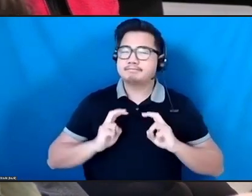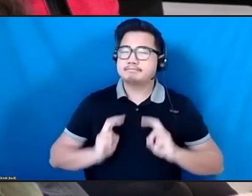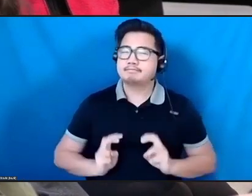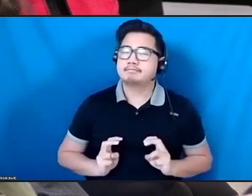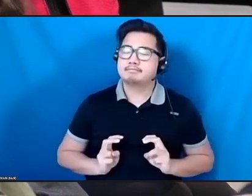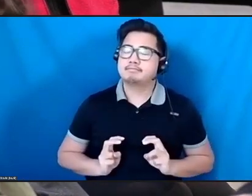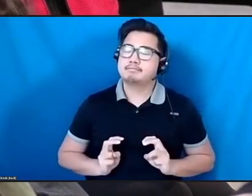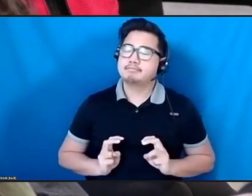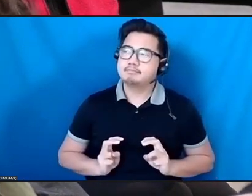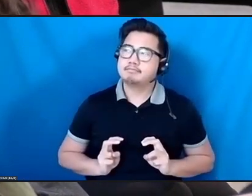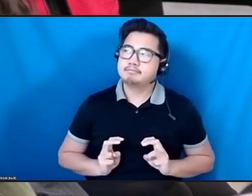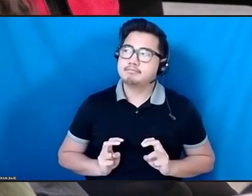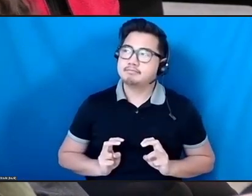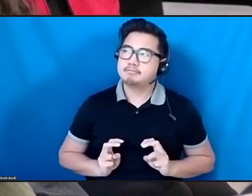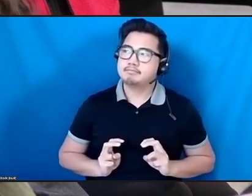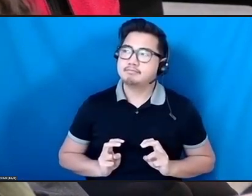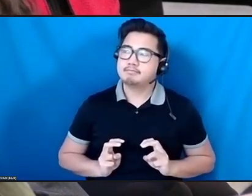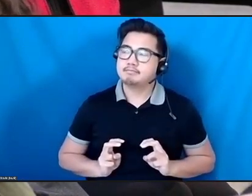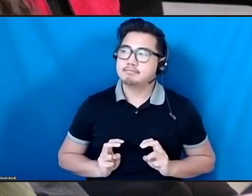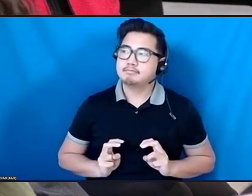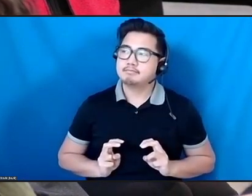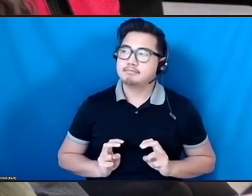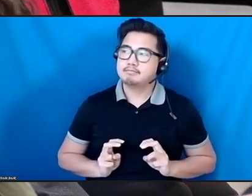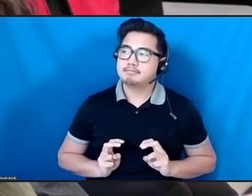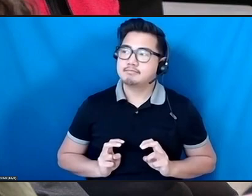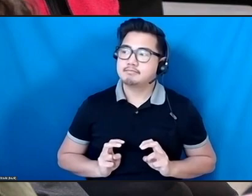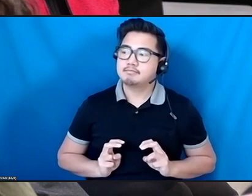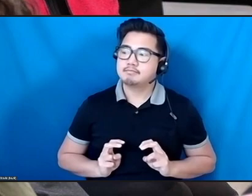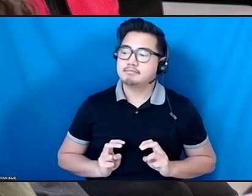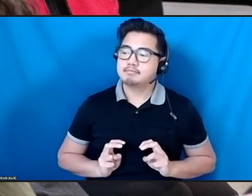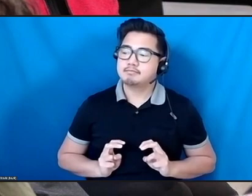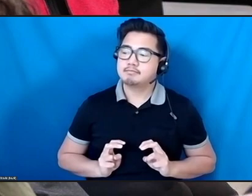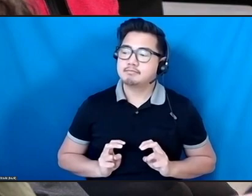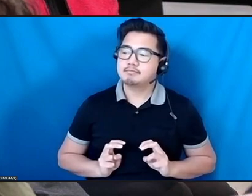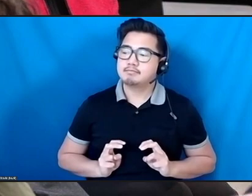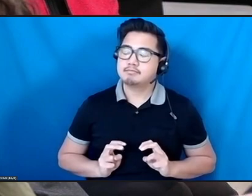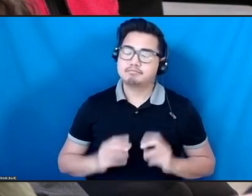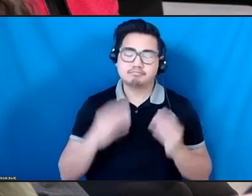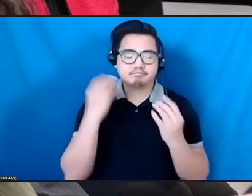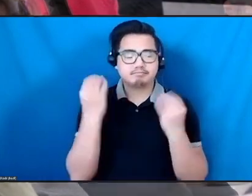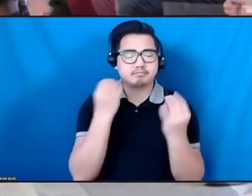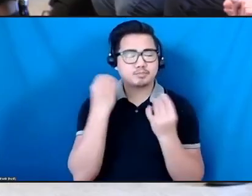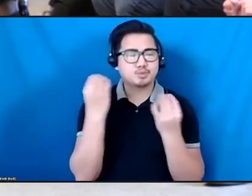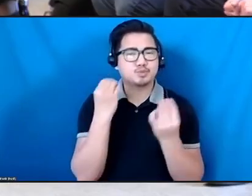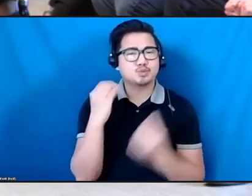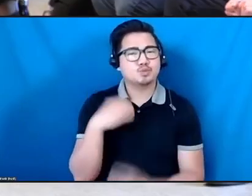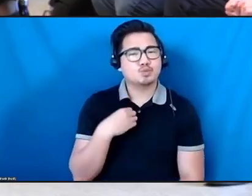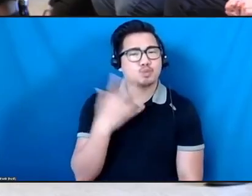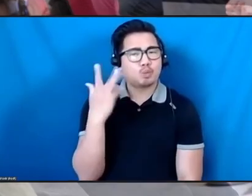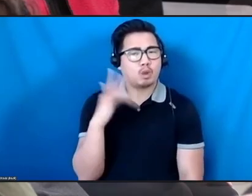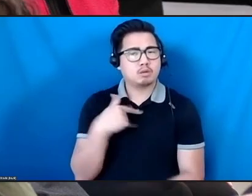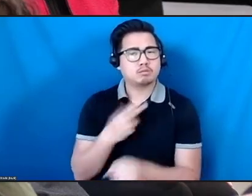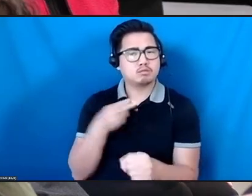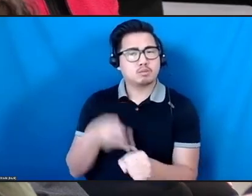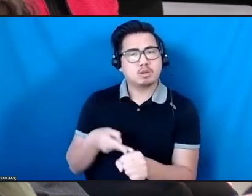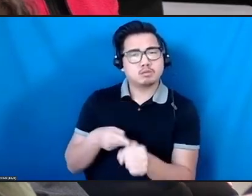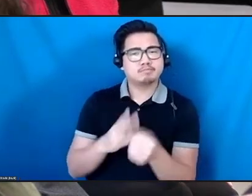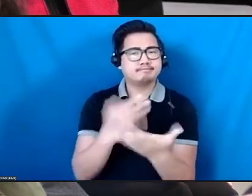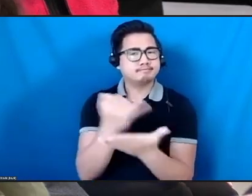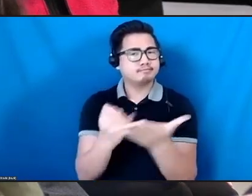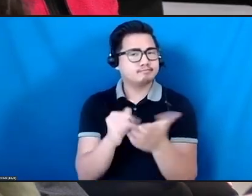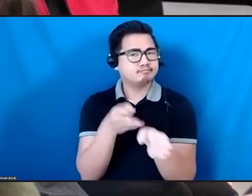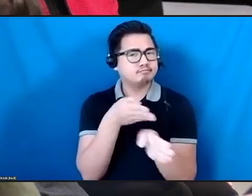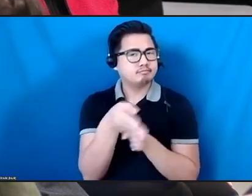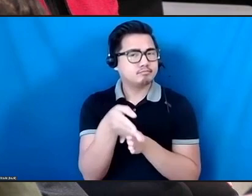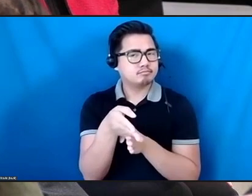what brought me into the arts to begin with. And so thinking about how the